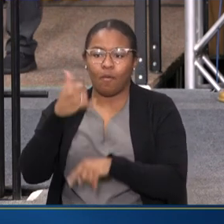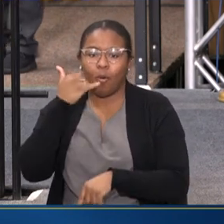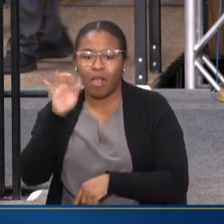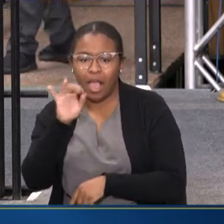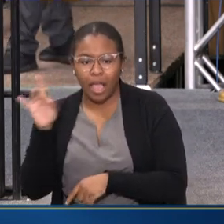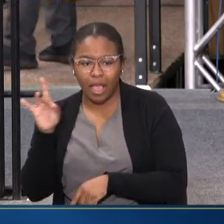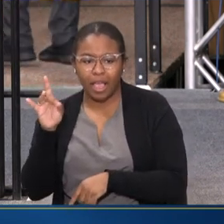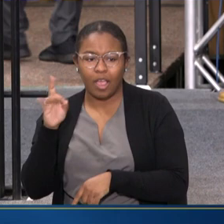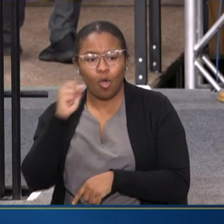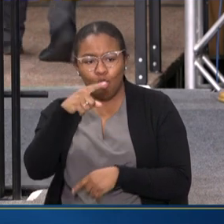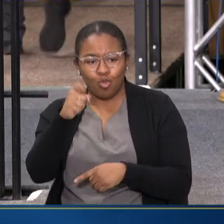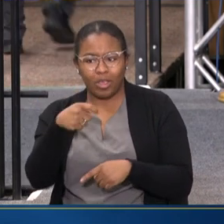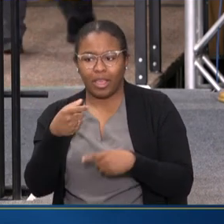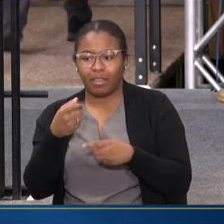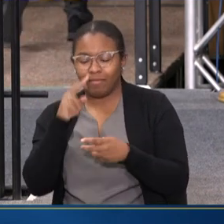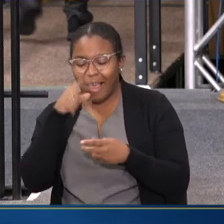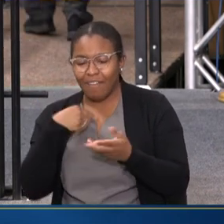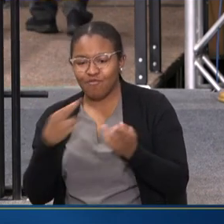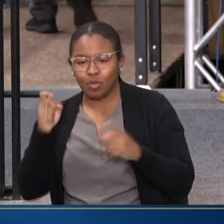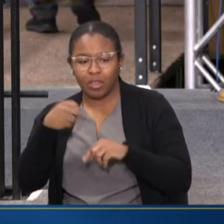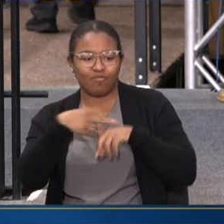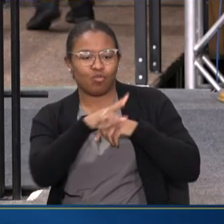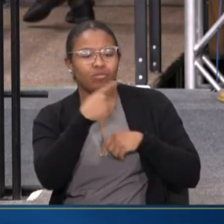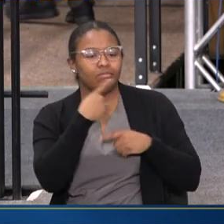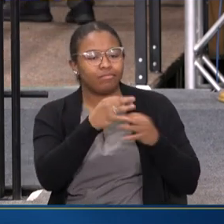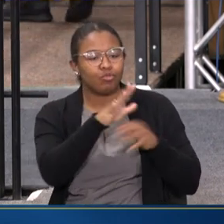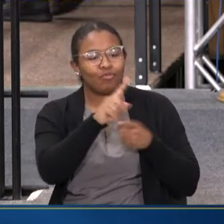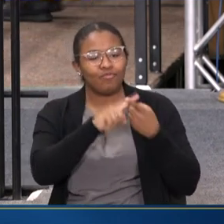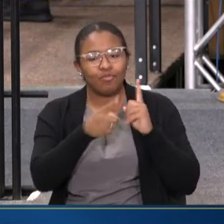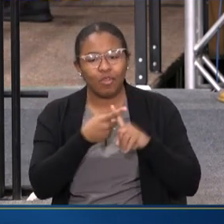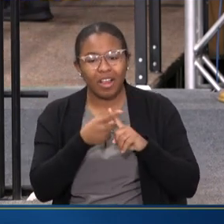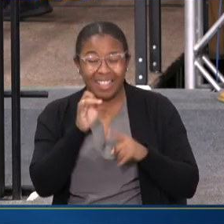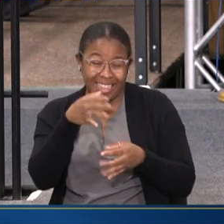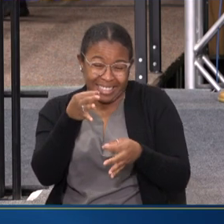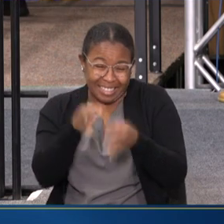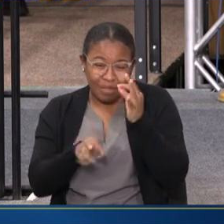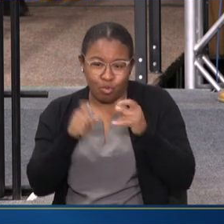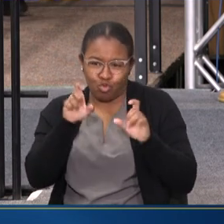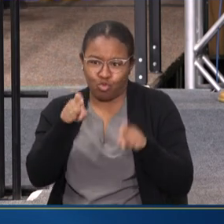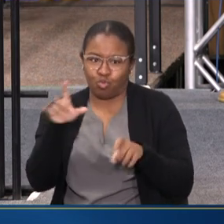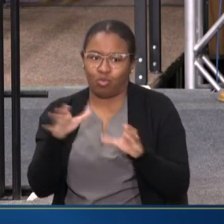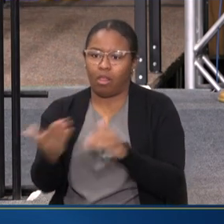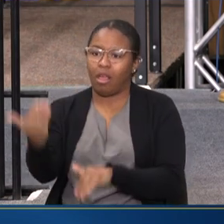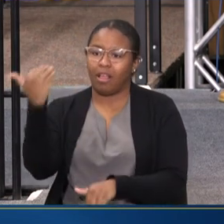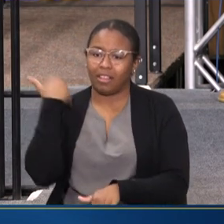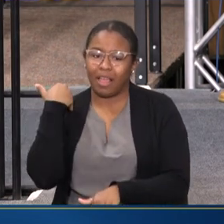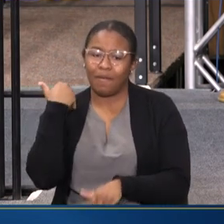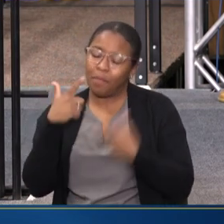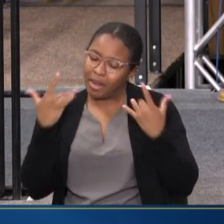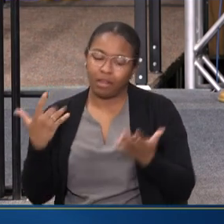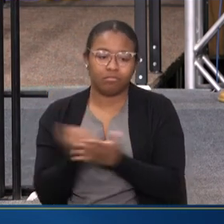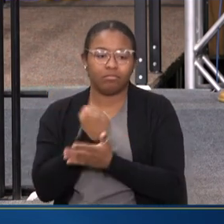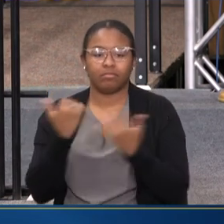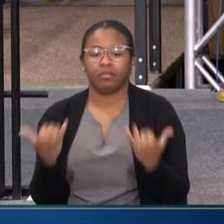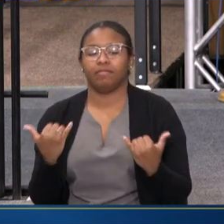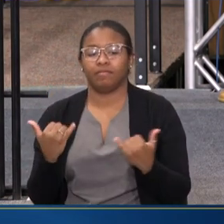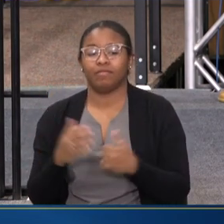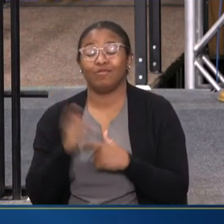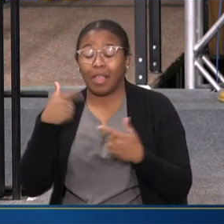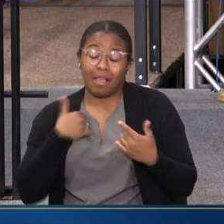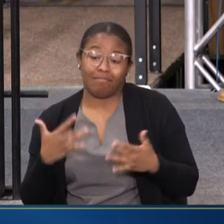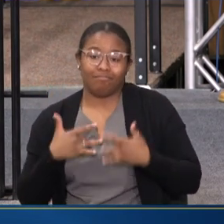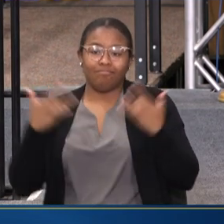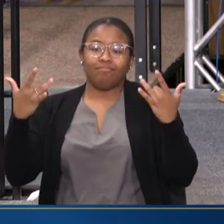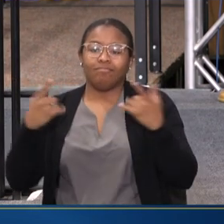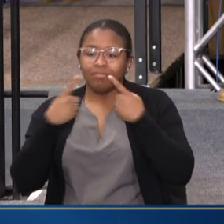OR TELL YOUR FRIEND HOW TO DO IT. SOMETHING VERY SIMPLE WE SHOULD HAVE DONE A LONG TIME AGO. BUT WE'RE GOING TO DO IT. AND I'M THRILLED TO ANNOUNCE